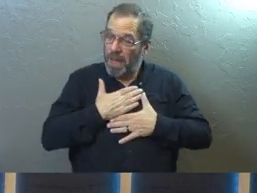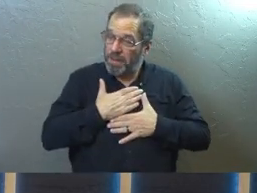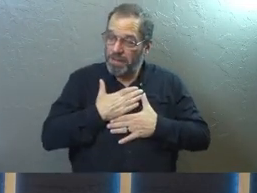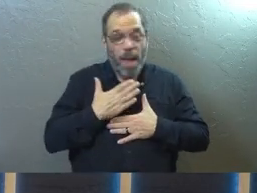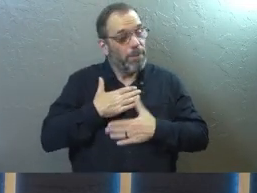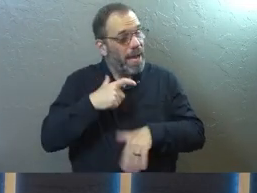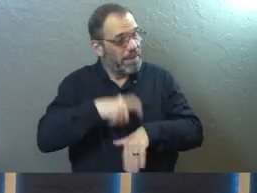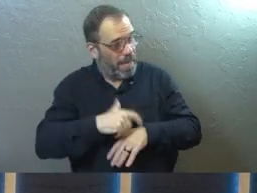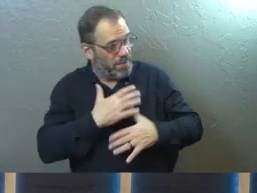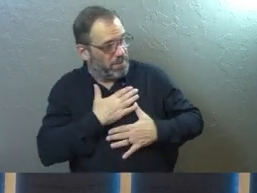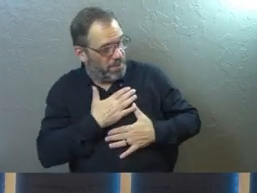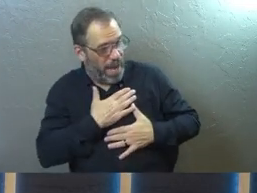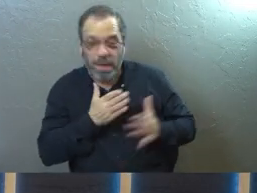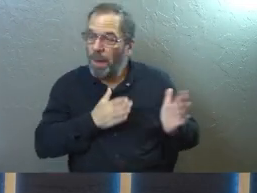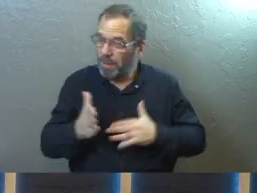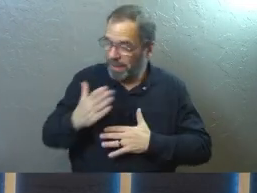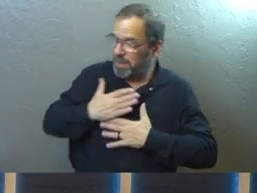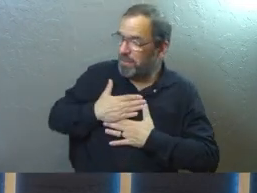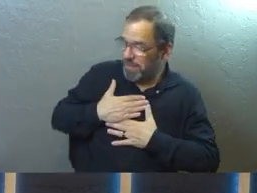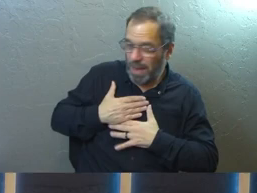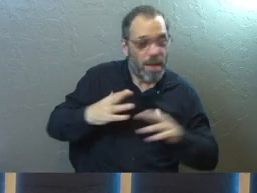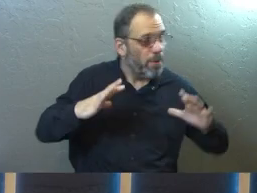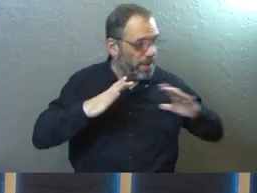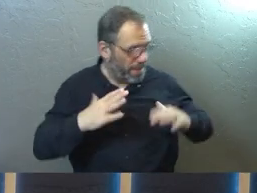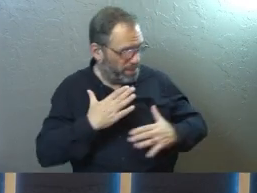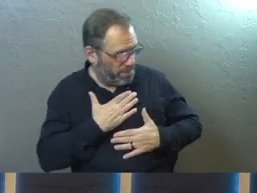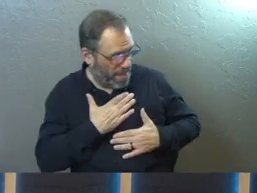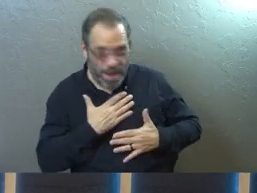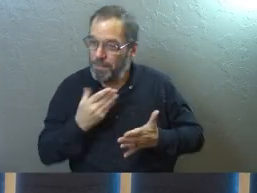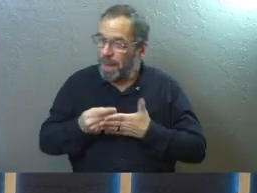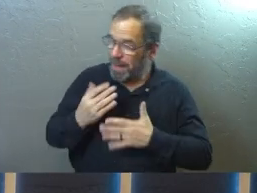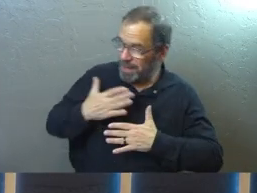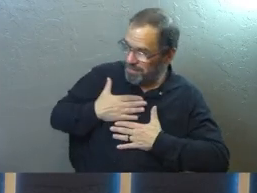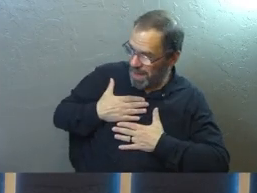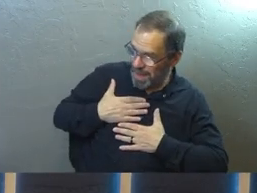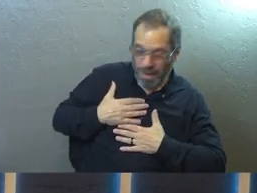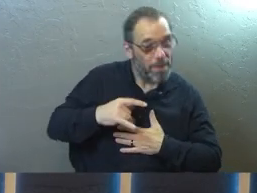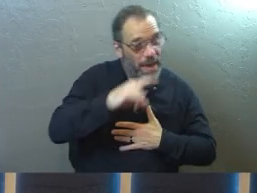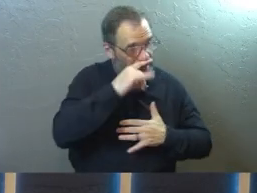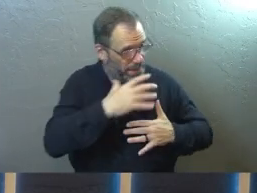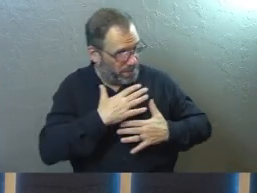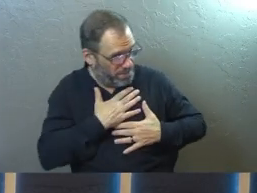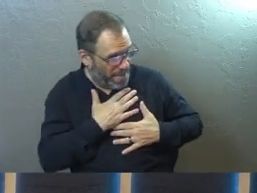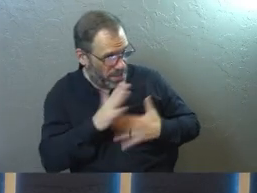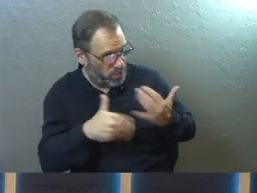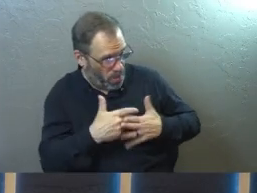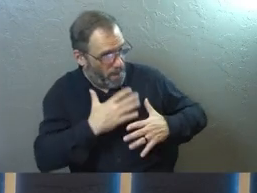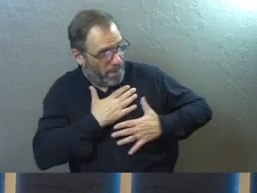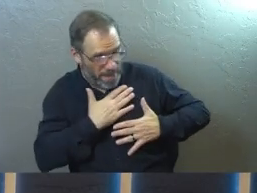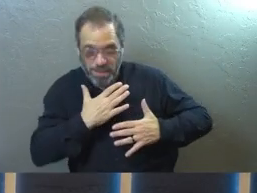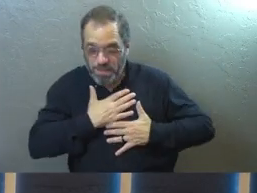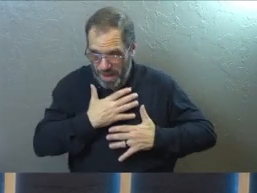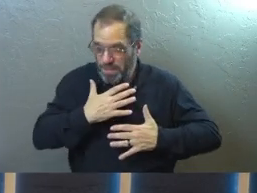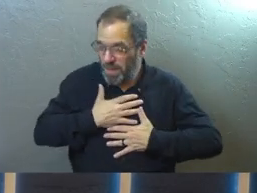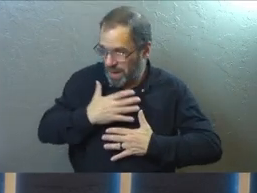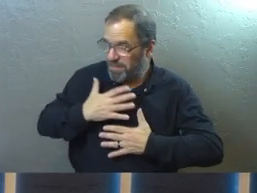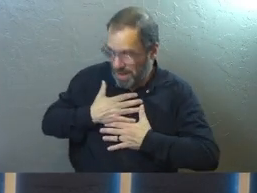My time is my own. My plans are my own. My retirement is my own. My money is my own. My kids are my own. It's all my own.